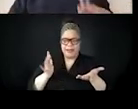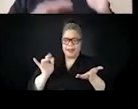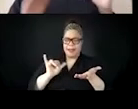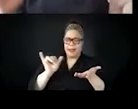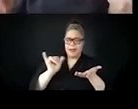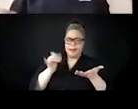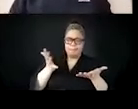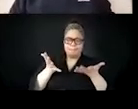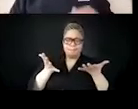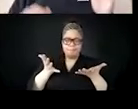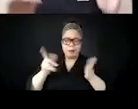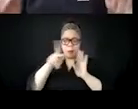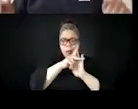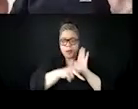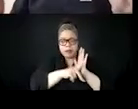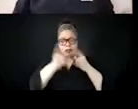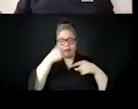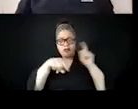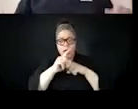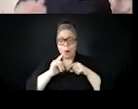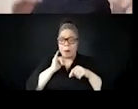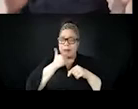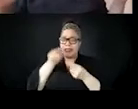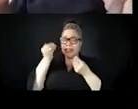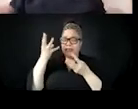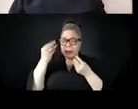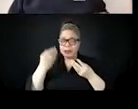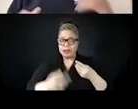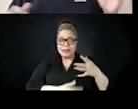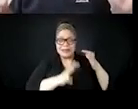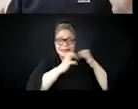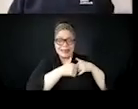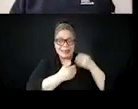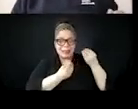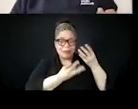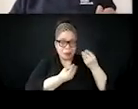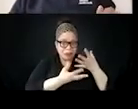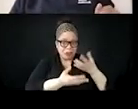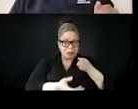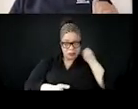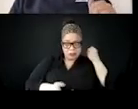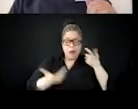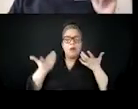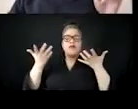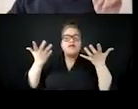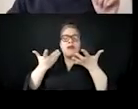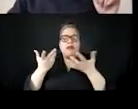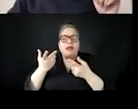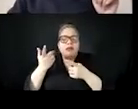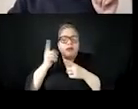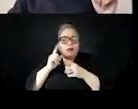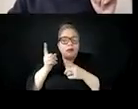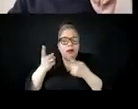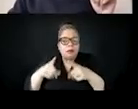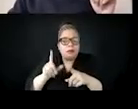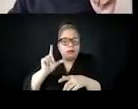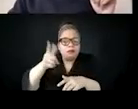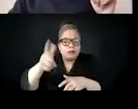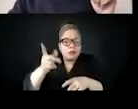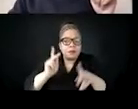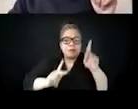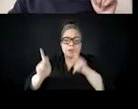just want to make sure that people are on the platform, they're clicking, they're sharing, we're getting their data, et cetera, et cetera. Any questions about this?